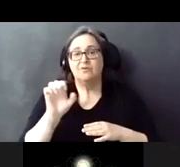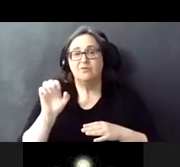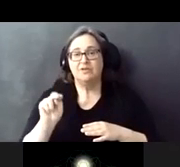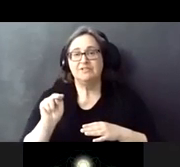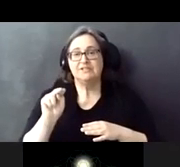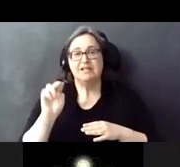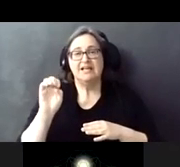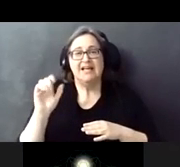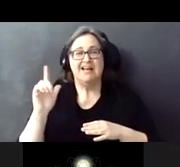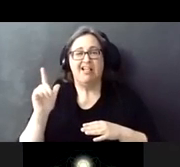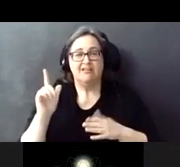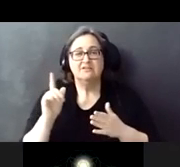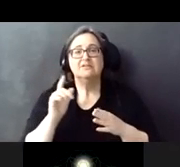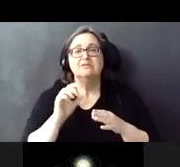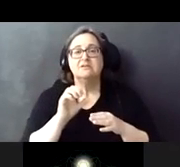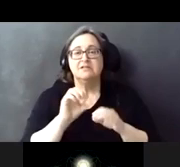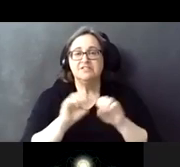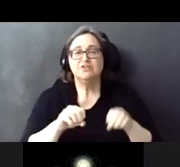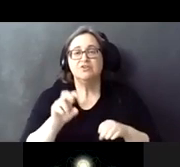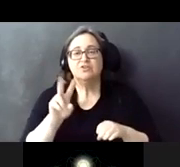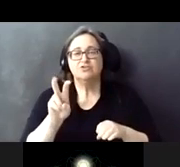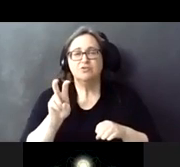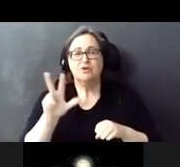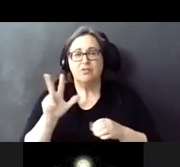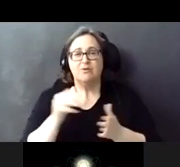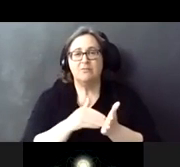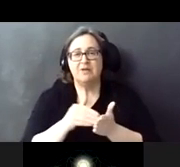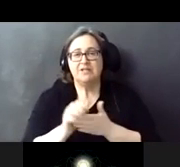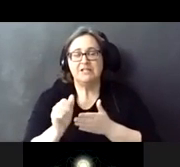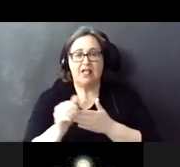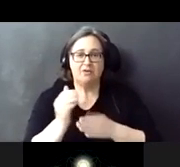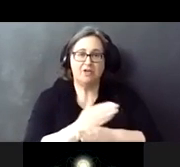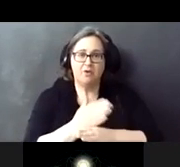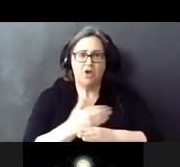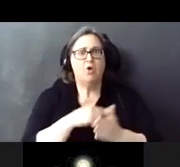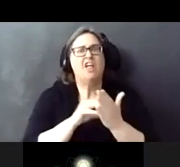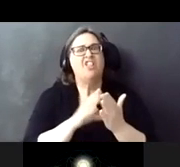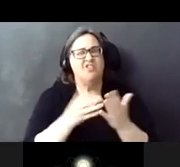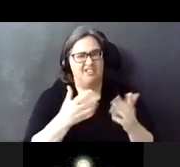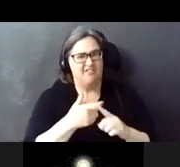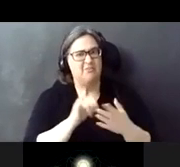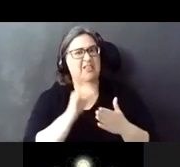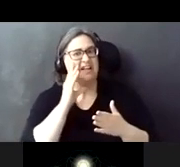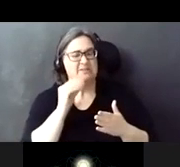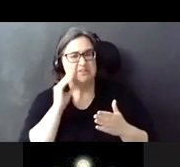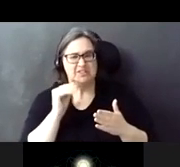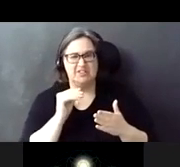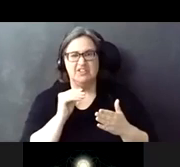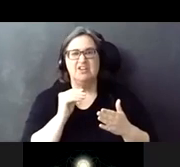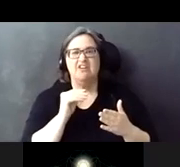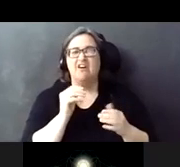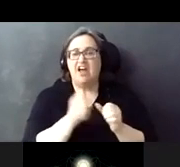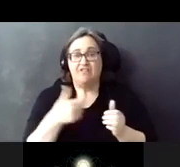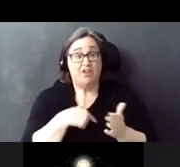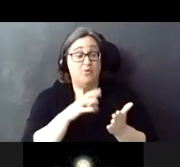$203 million renovation, and we learned a lot from that. All those things that